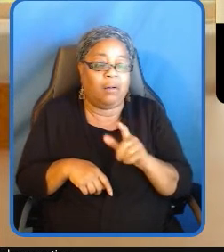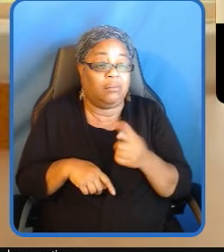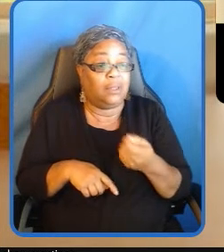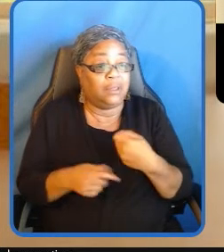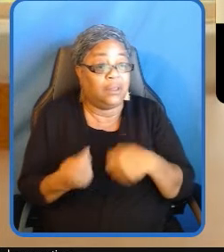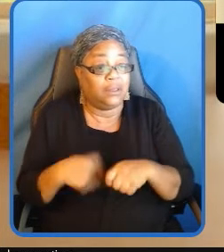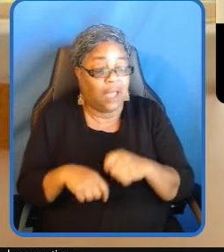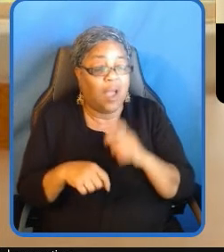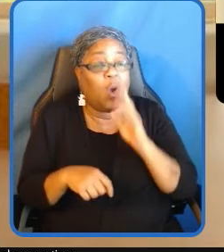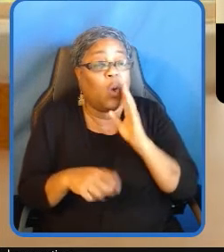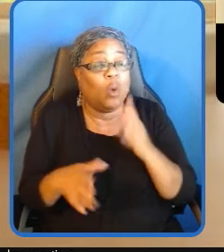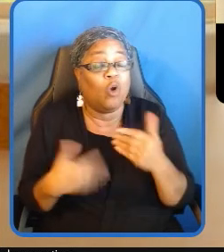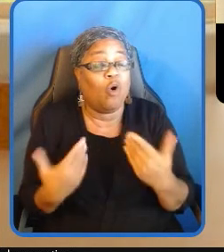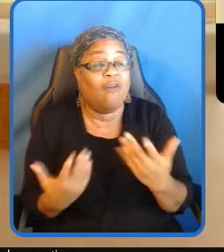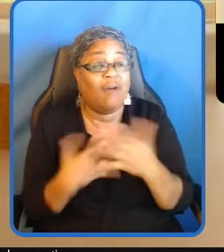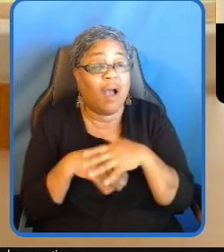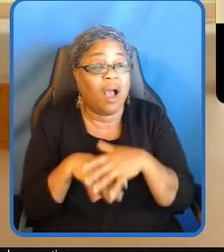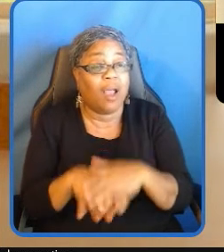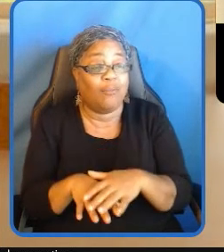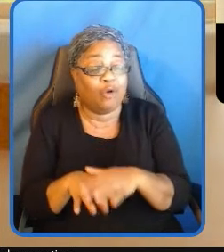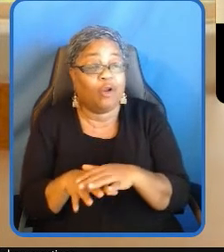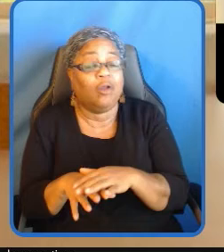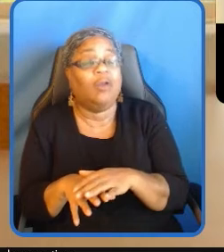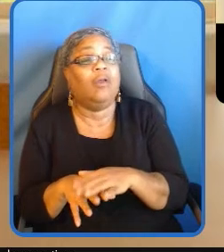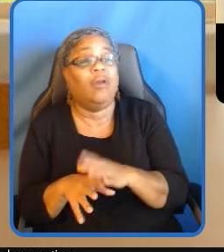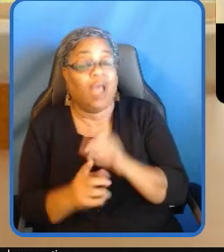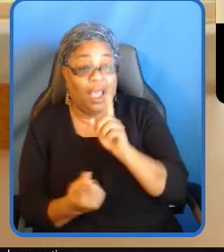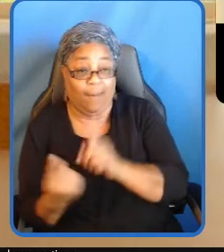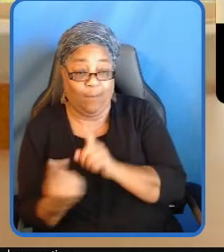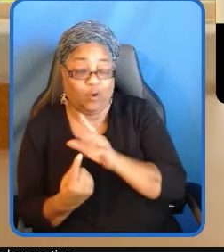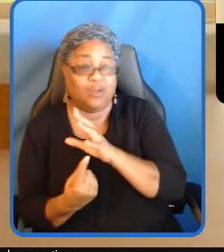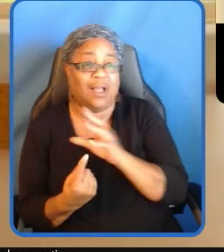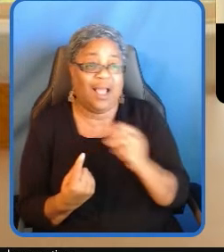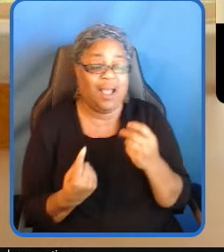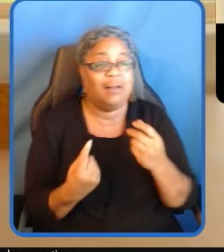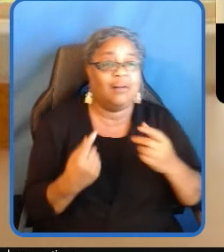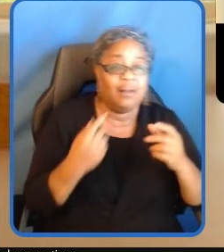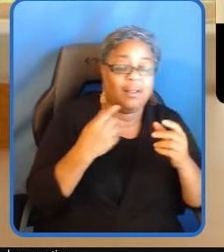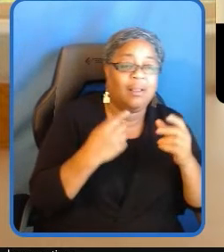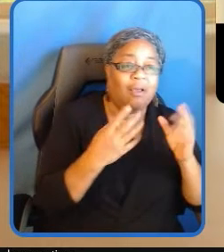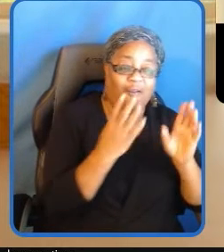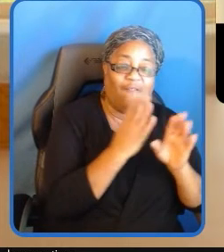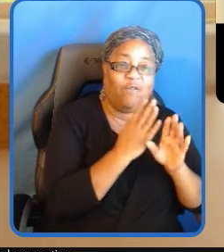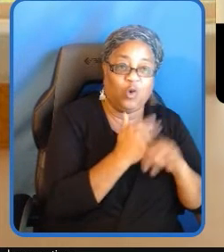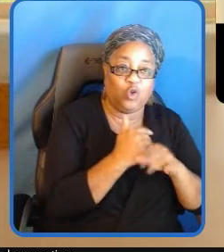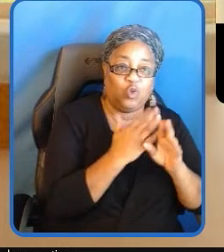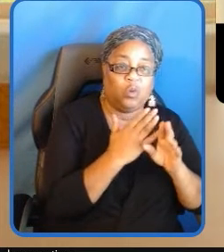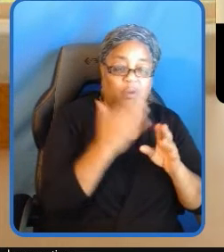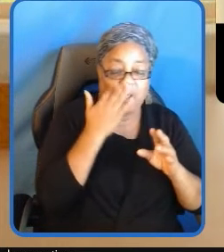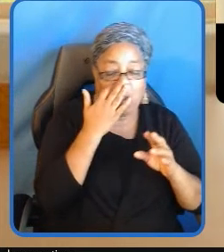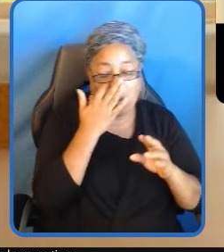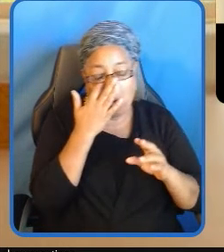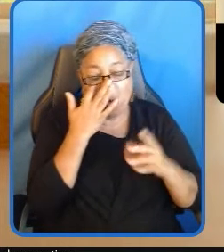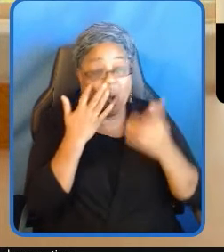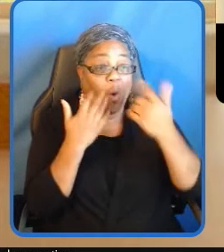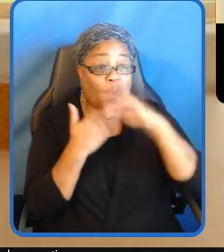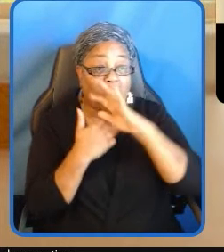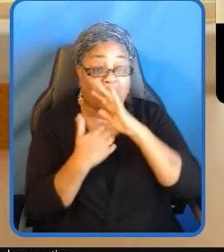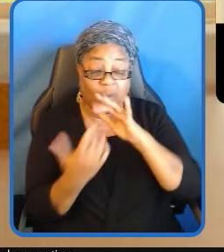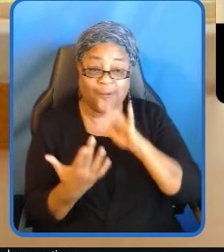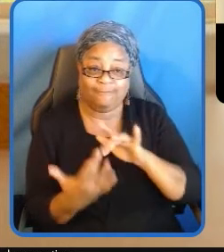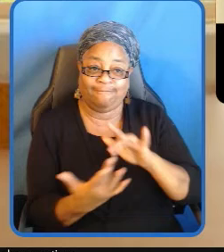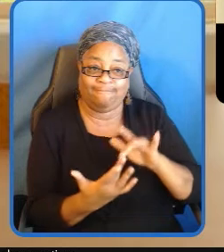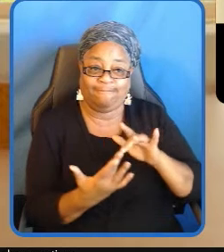hybrid of virtual and in-person programming so that we can bolster our engagement with students who are too often left behind